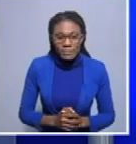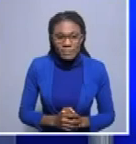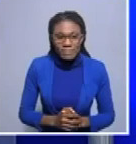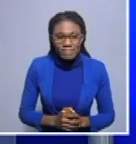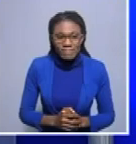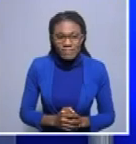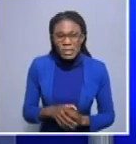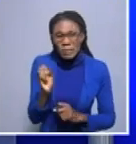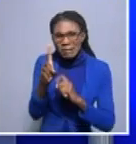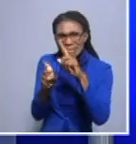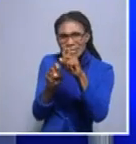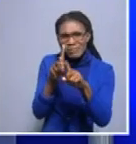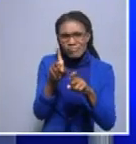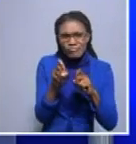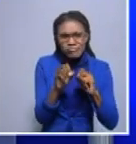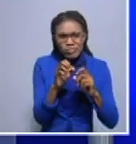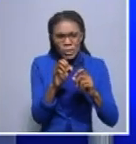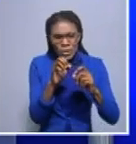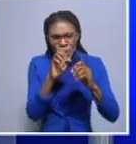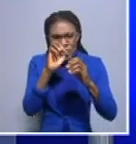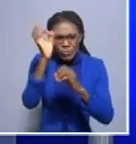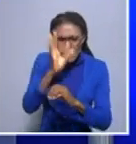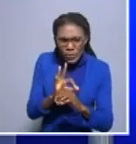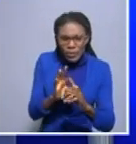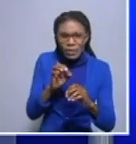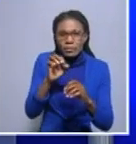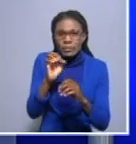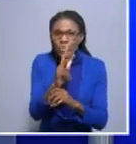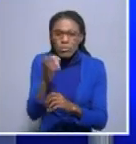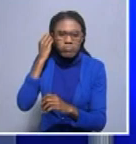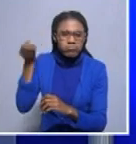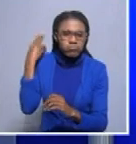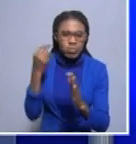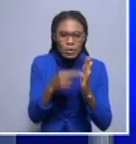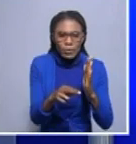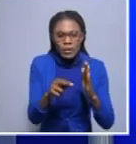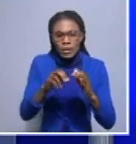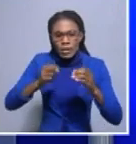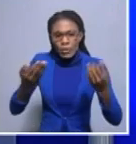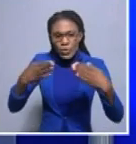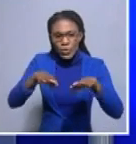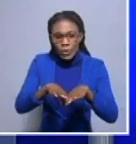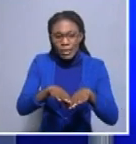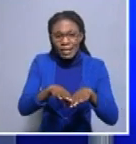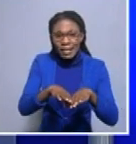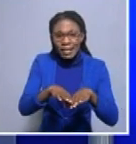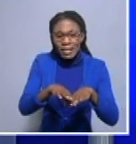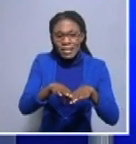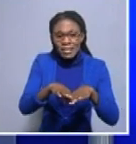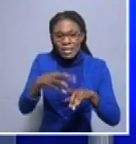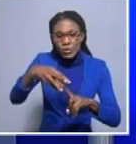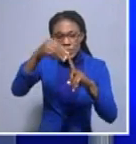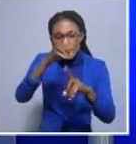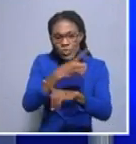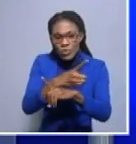There have been questions circulating on social media regarding the lack of adherence to protocols at funerals, particularly in light of the numerous state and